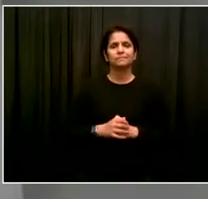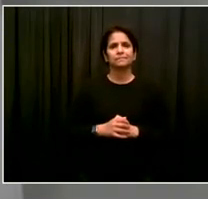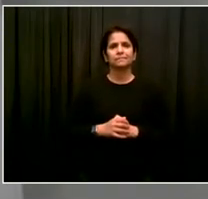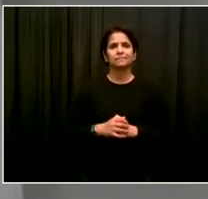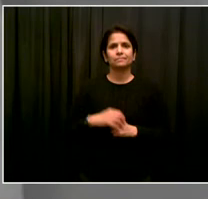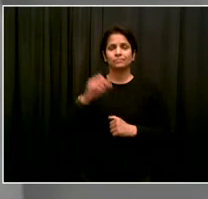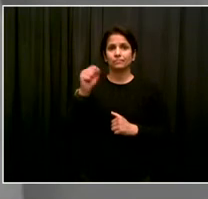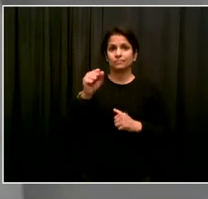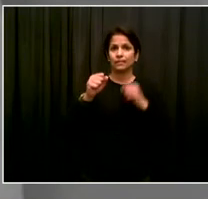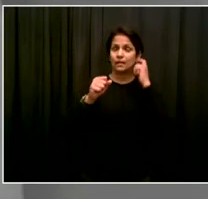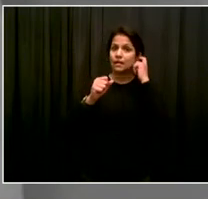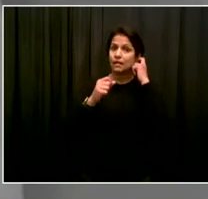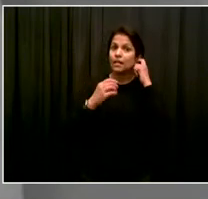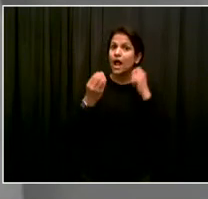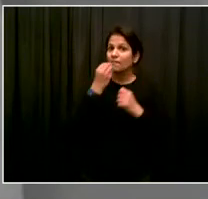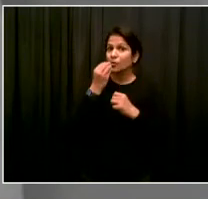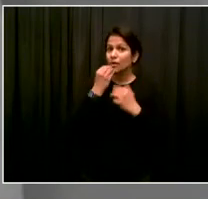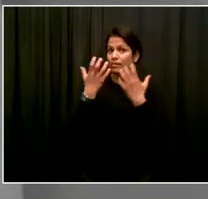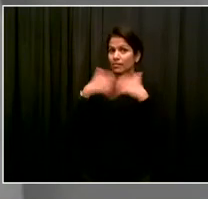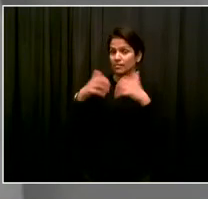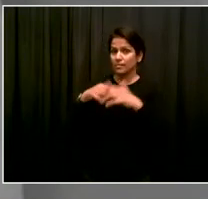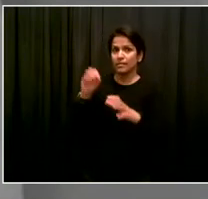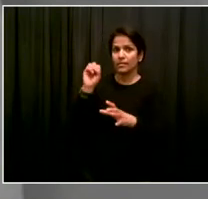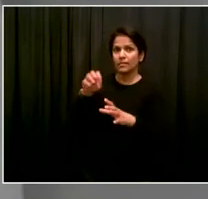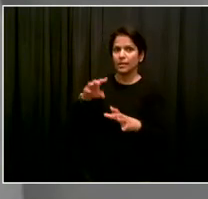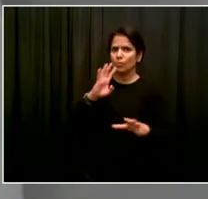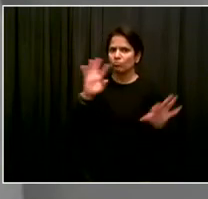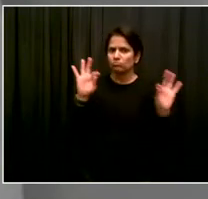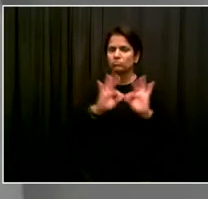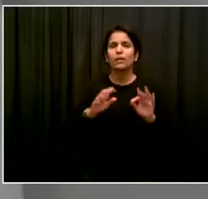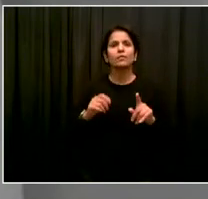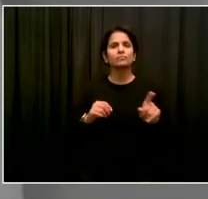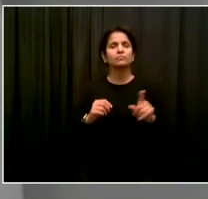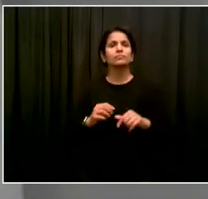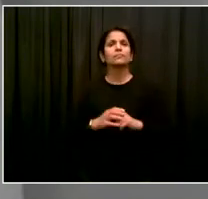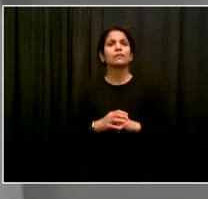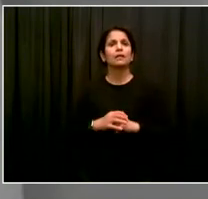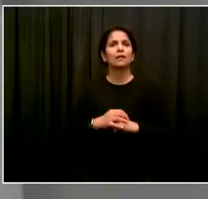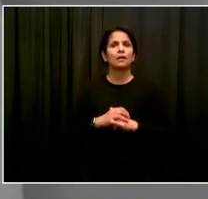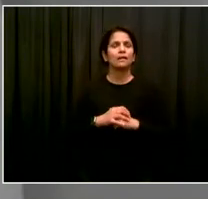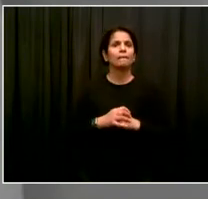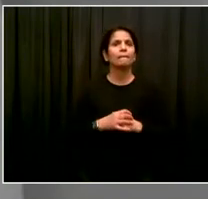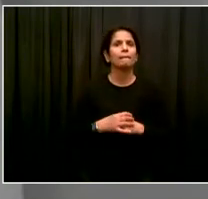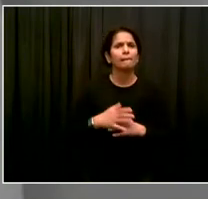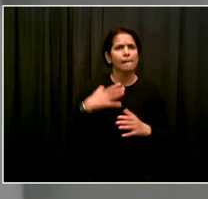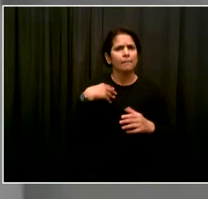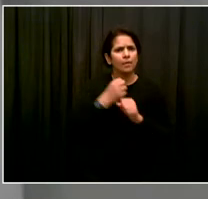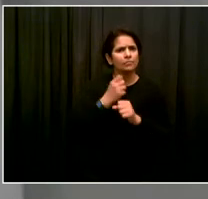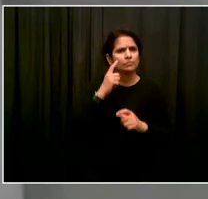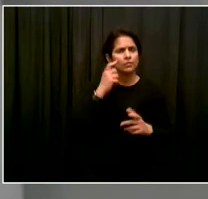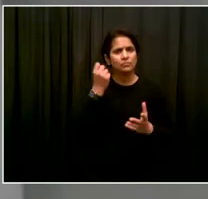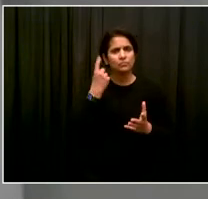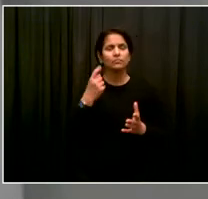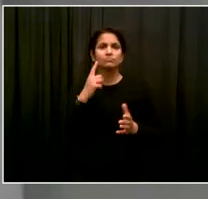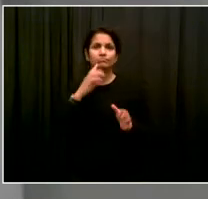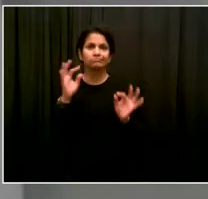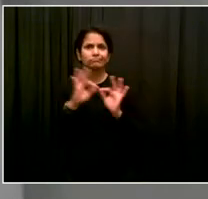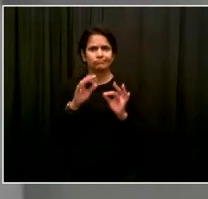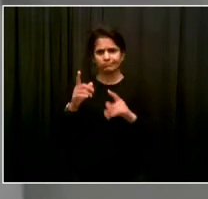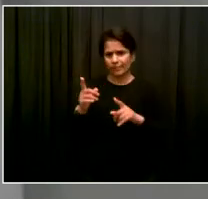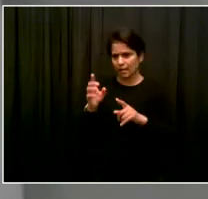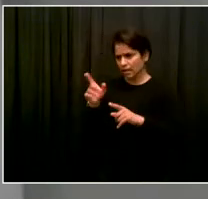I've been home cooking and being at home working. But I wanted to say thank you to the Mayor and Department of Sanitation for